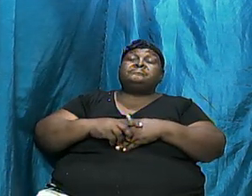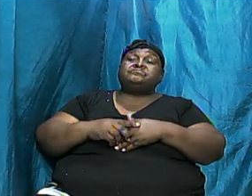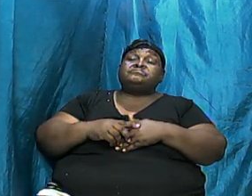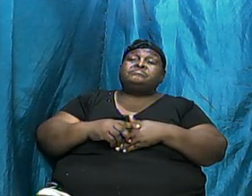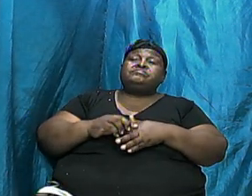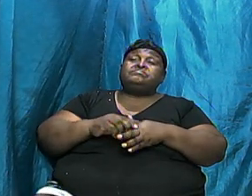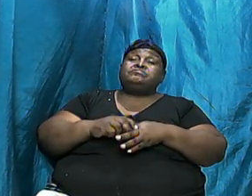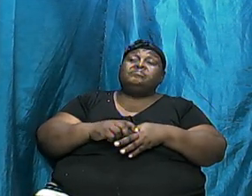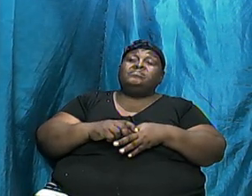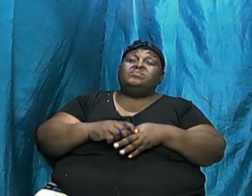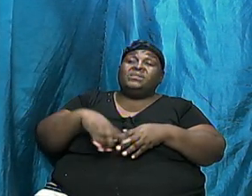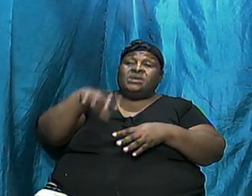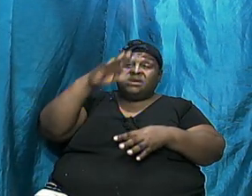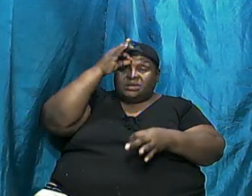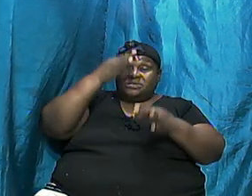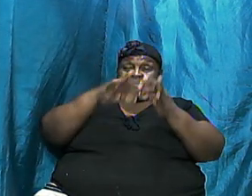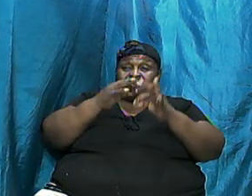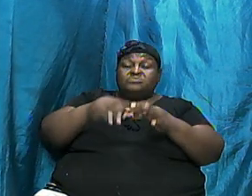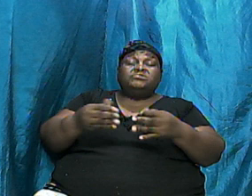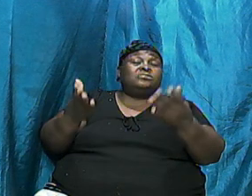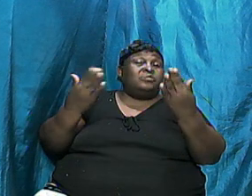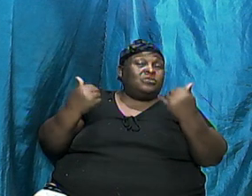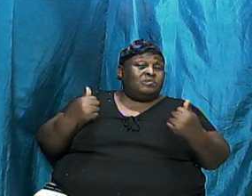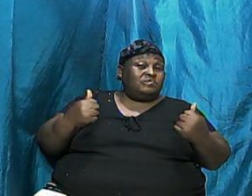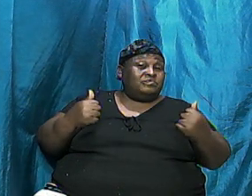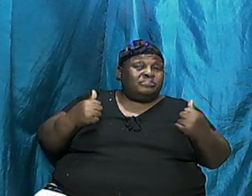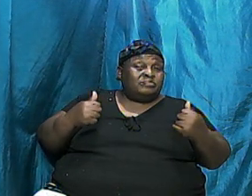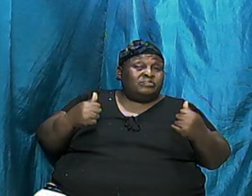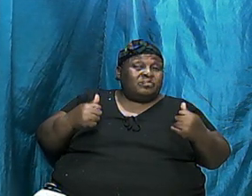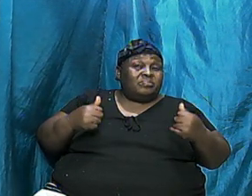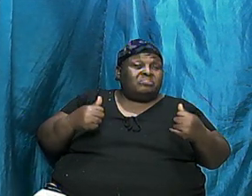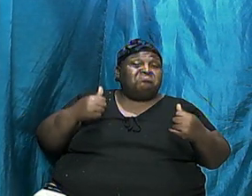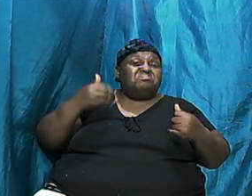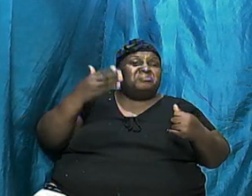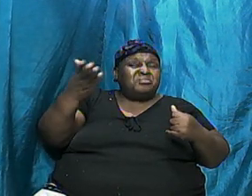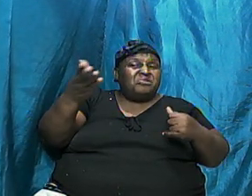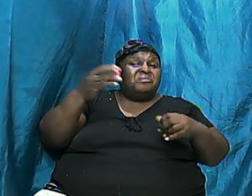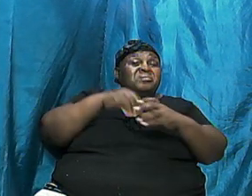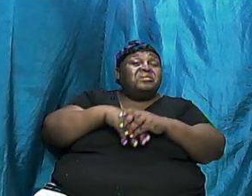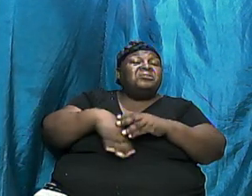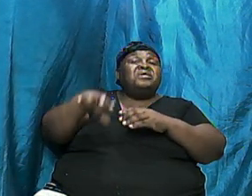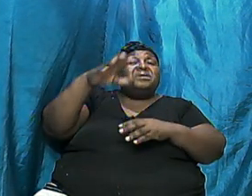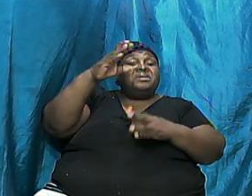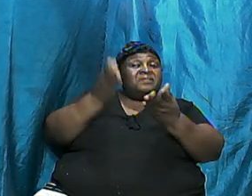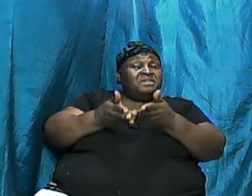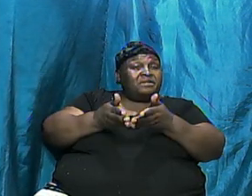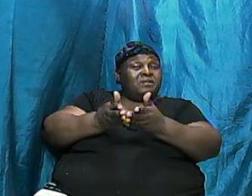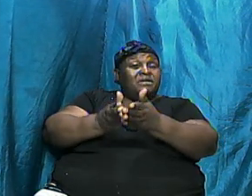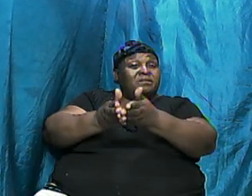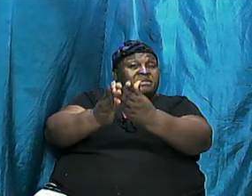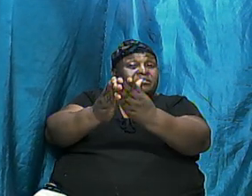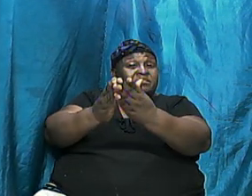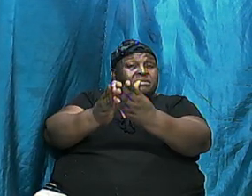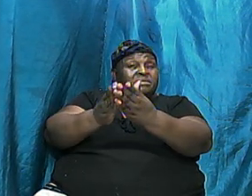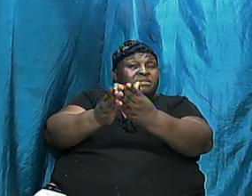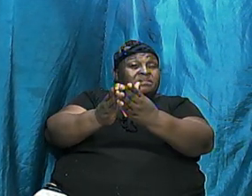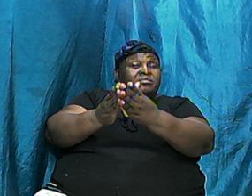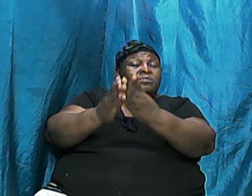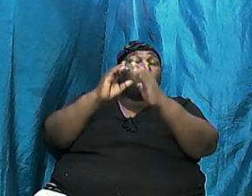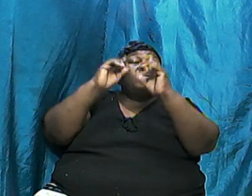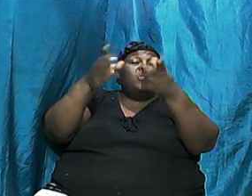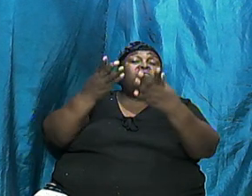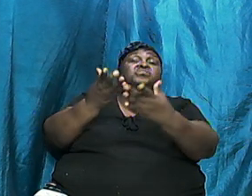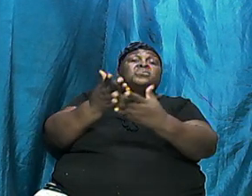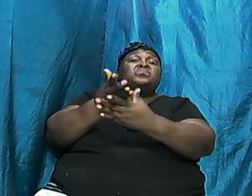The judgment came. They were in the ark. They went through